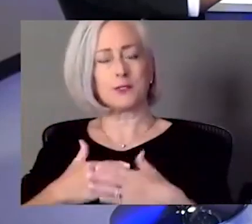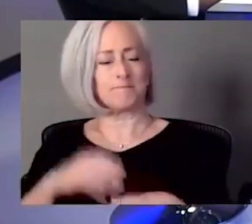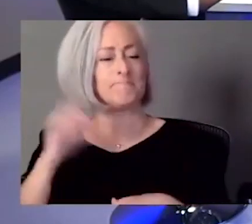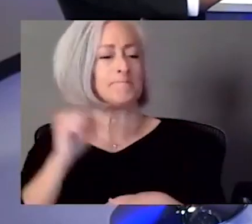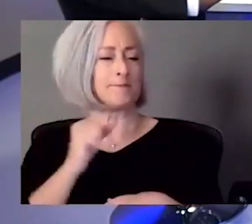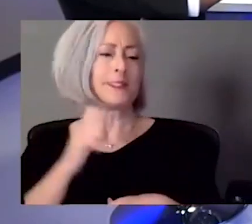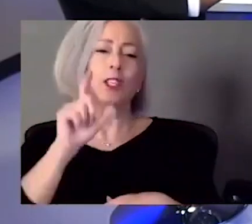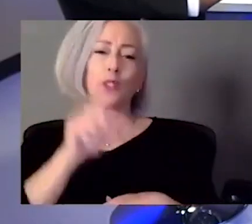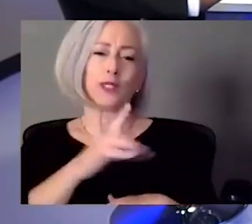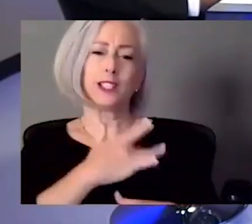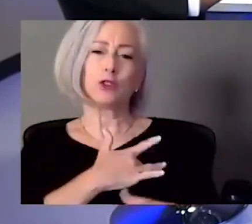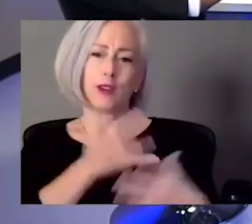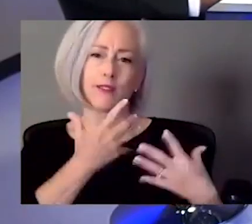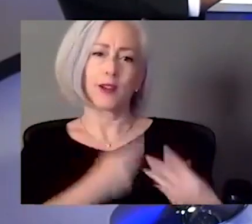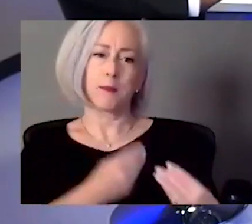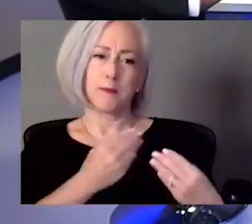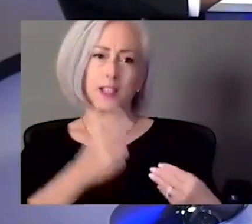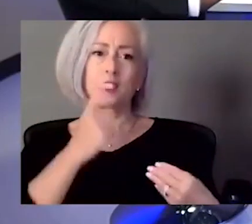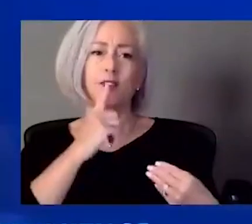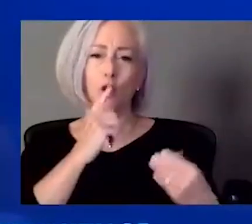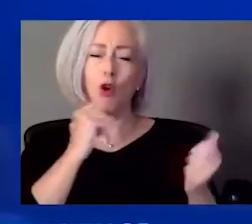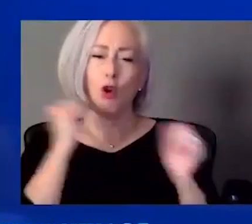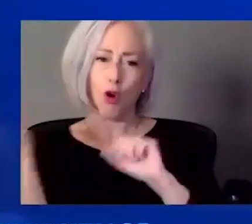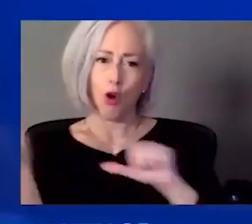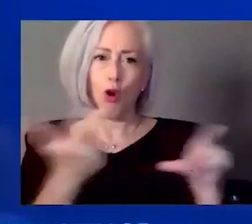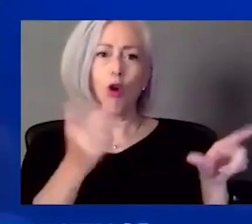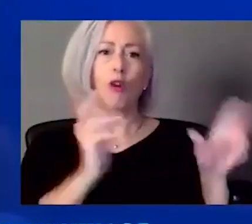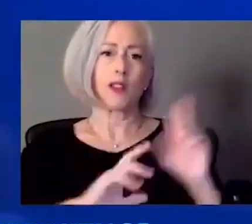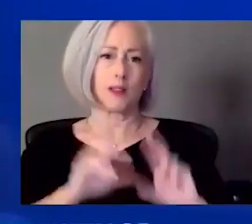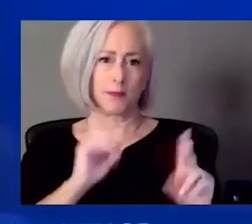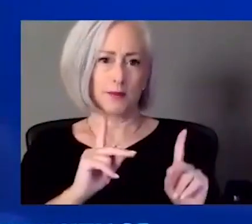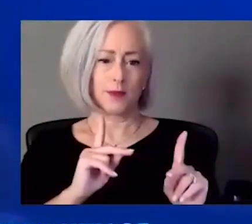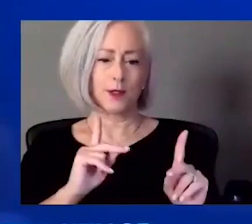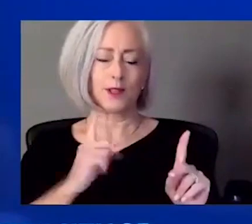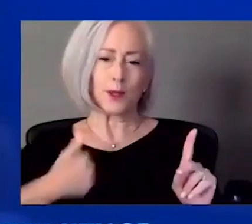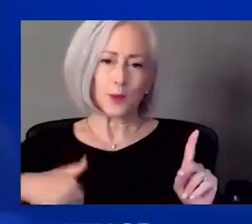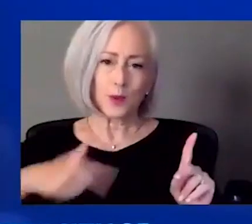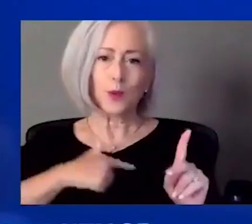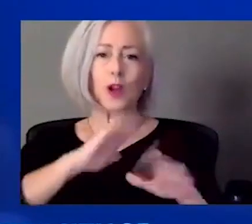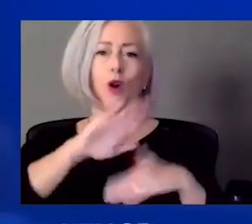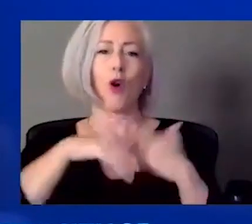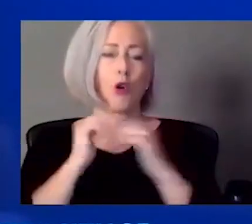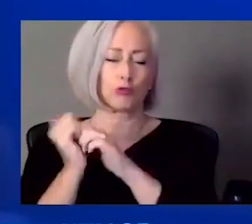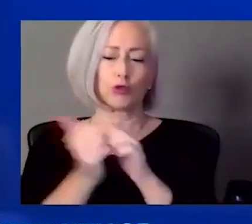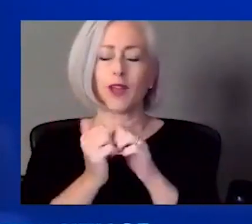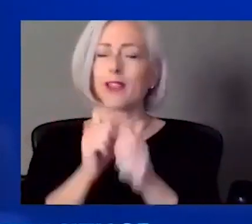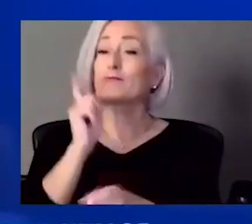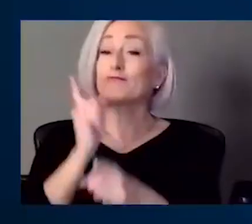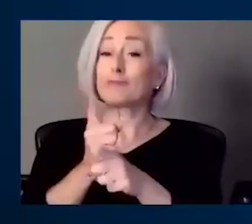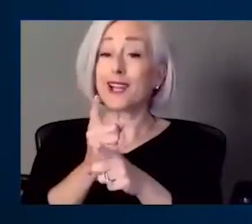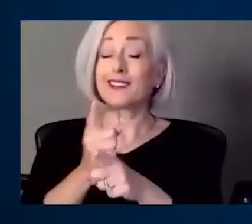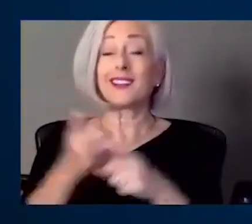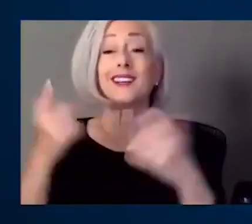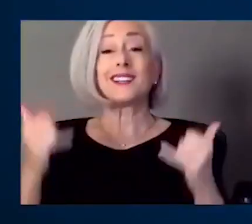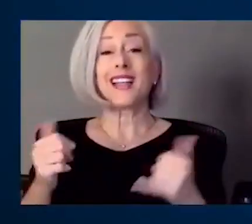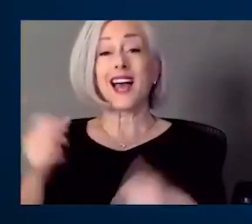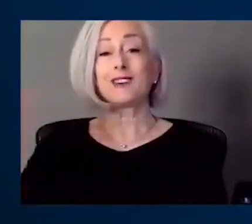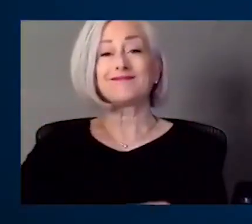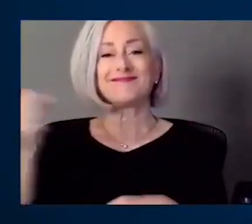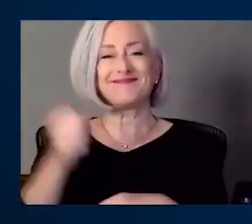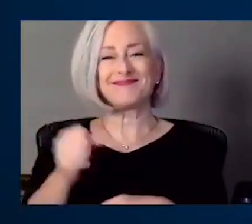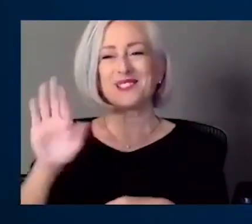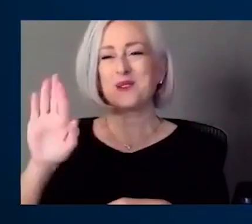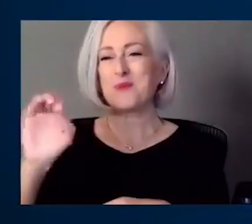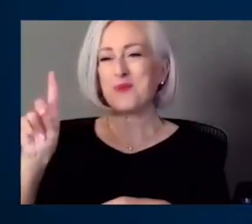countrymen and fellow humans. And we're all in this human condition together. So exactly. And now we want to bring in Broderick. I know